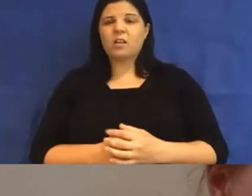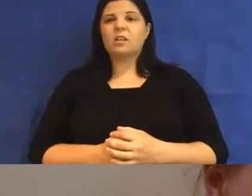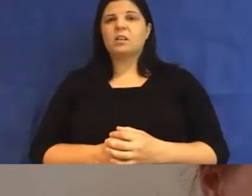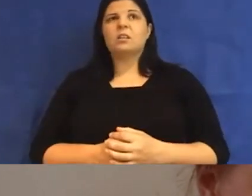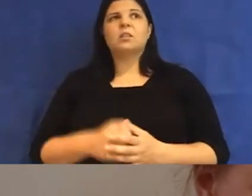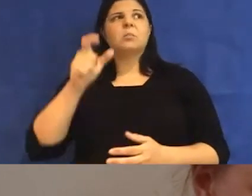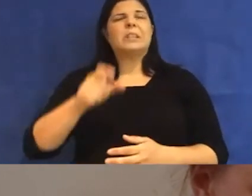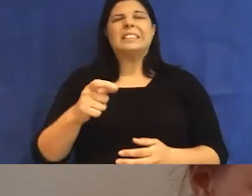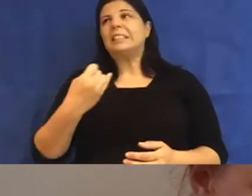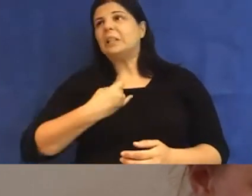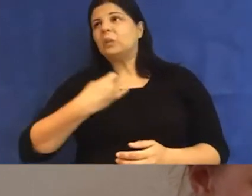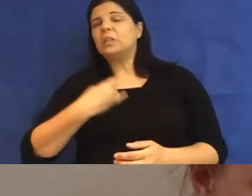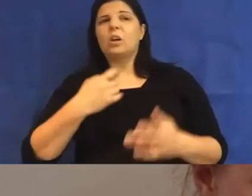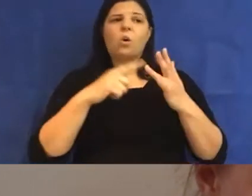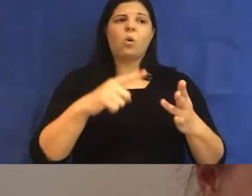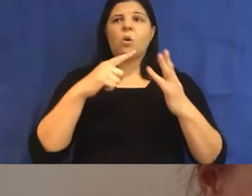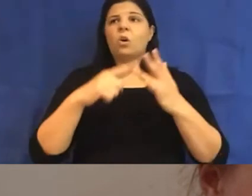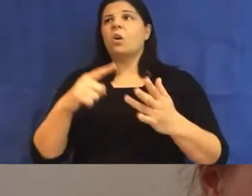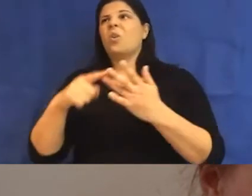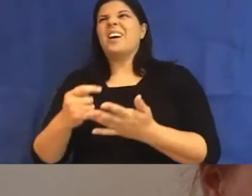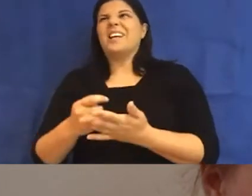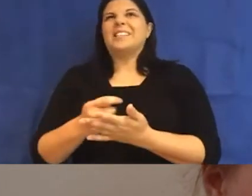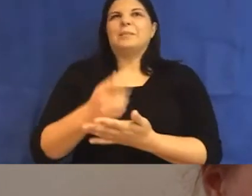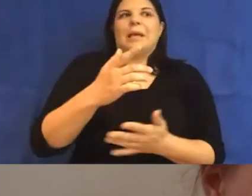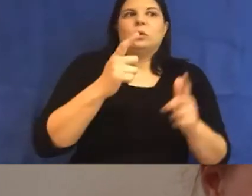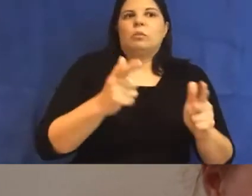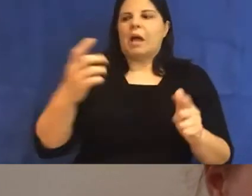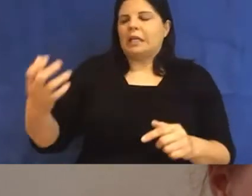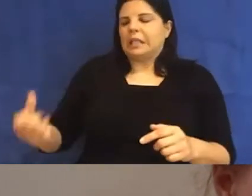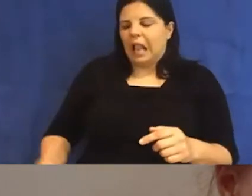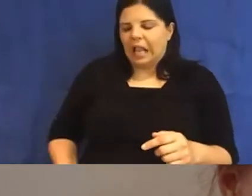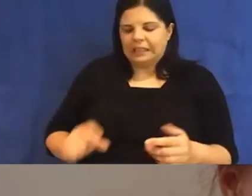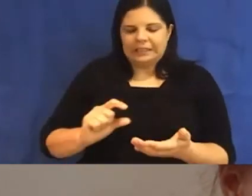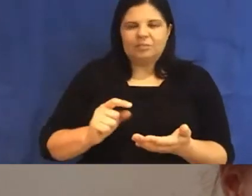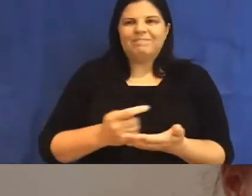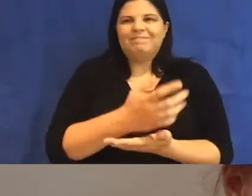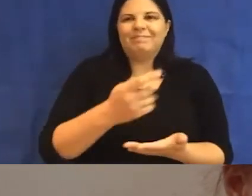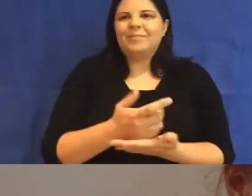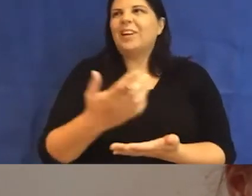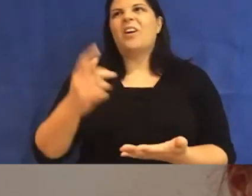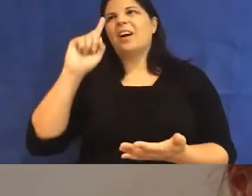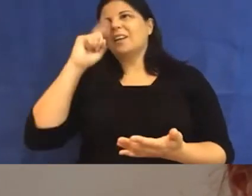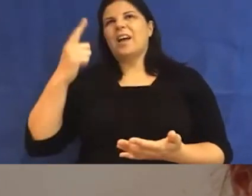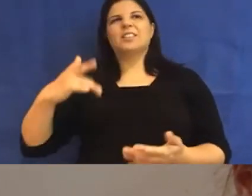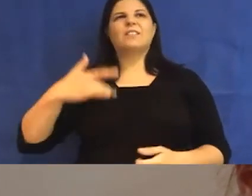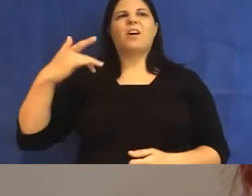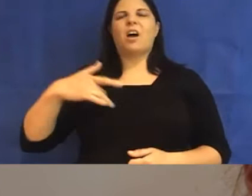of owing, guilty of spending beyond her means, guilty of insufficient flexibility to survive the debt economy.